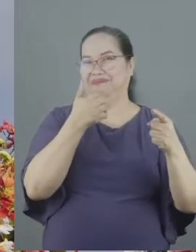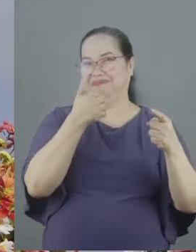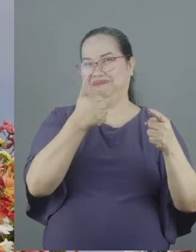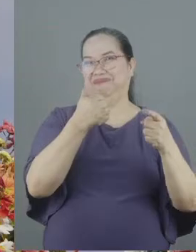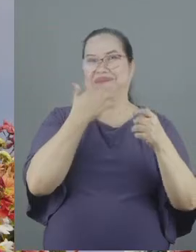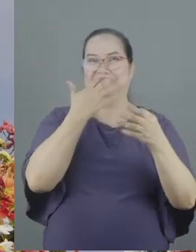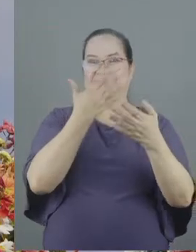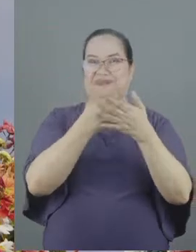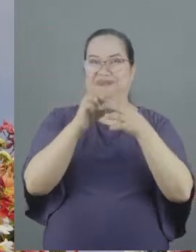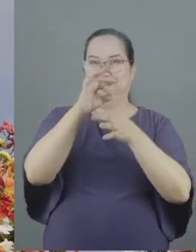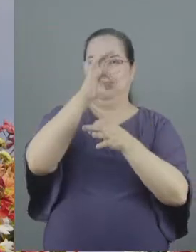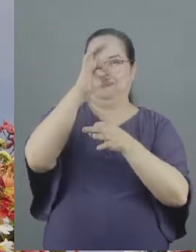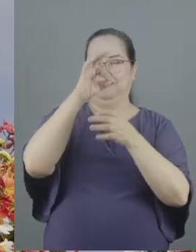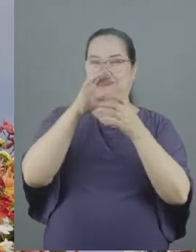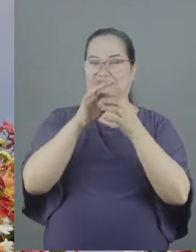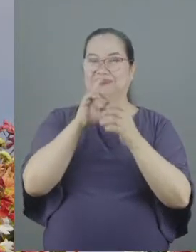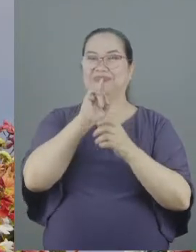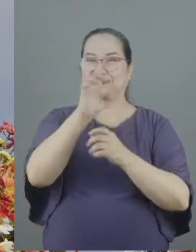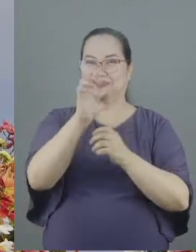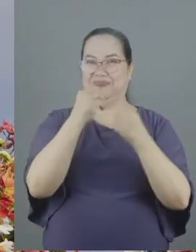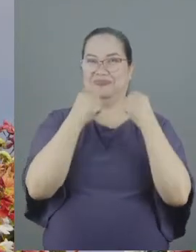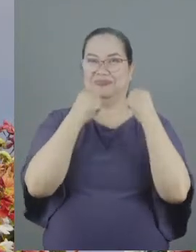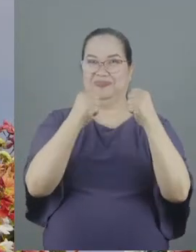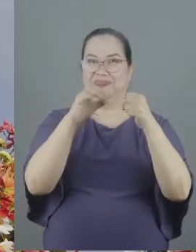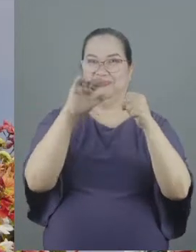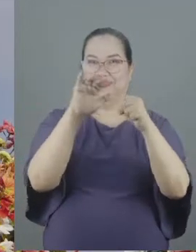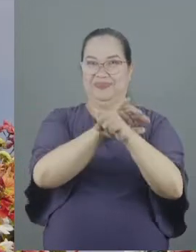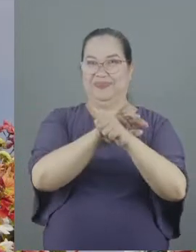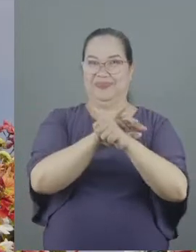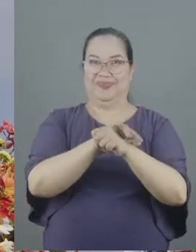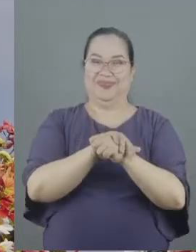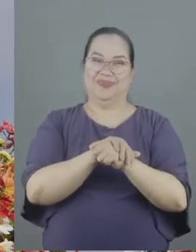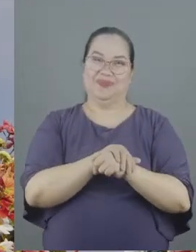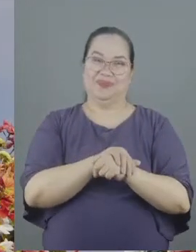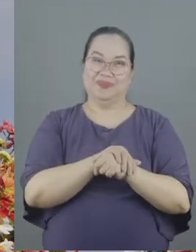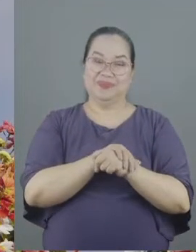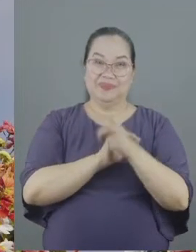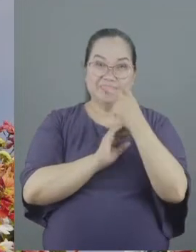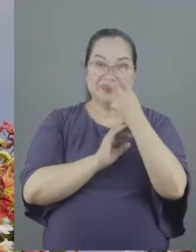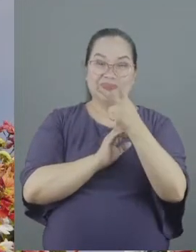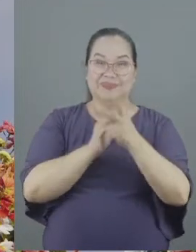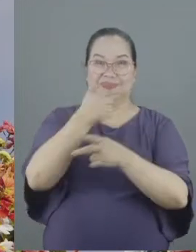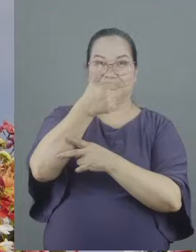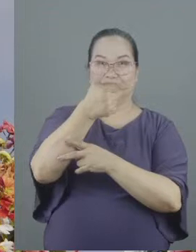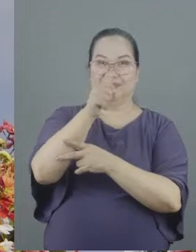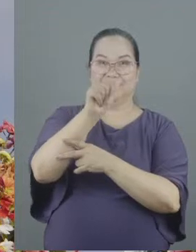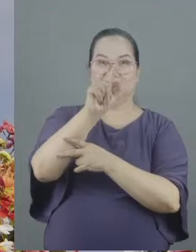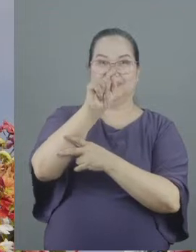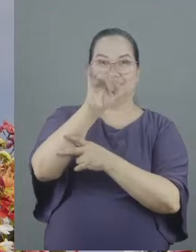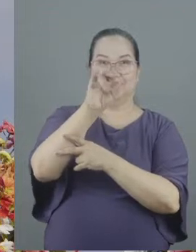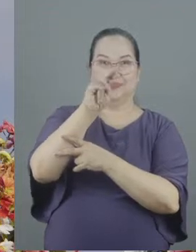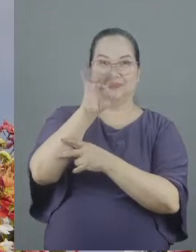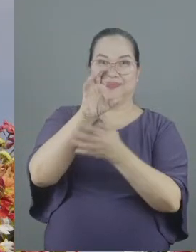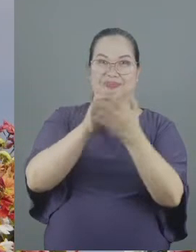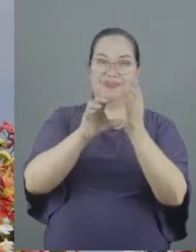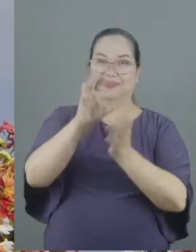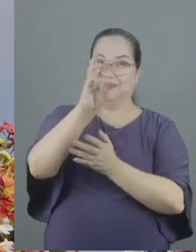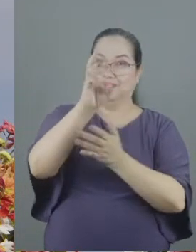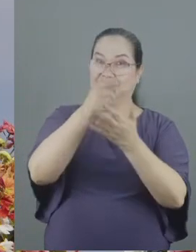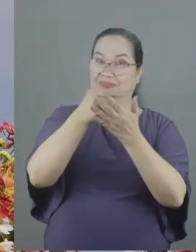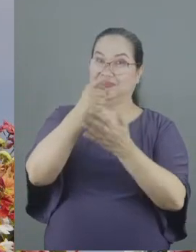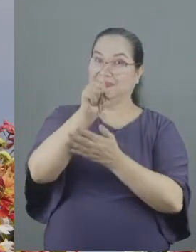spiritual or spirit filled look at what Galatians chapter 6 verse 1 says